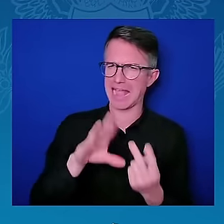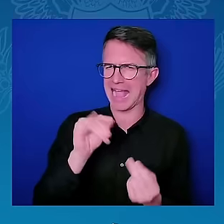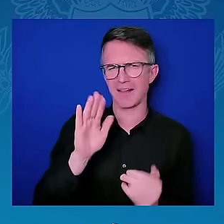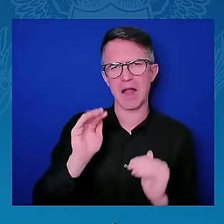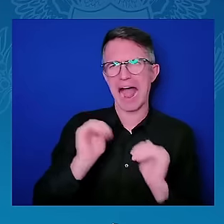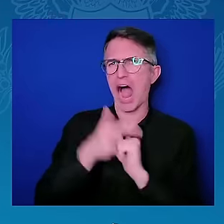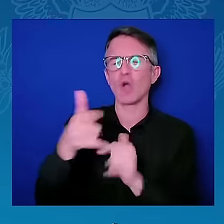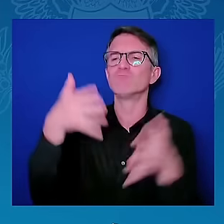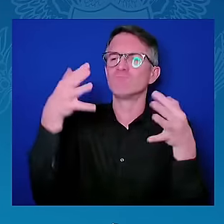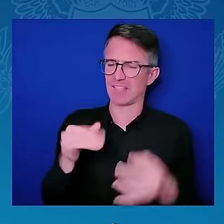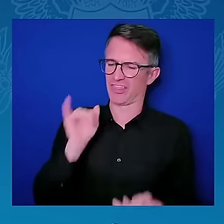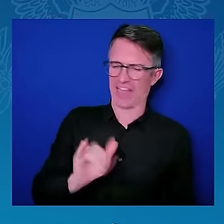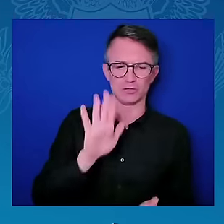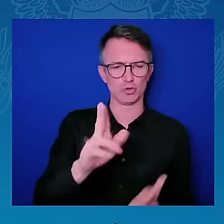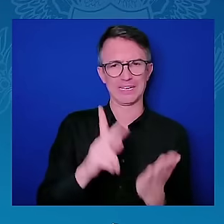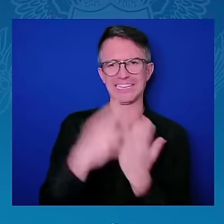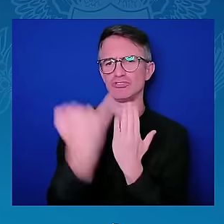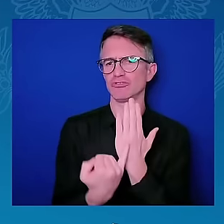this stage.